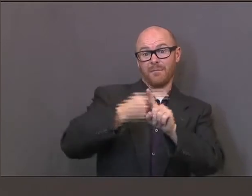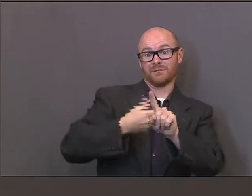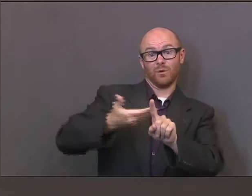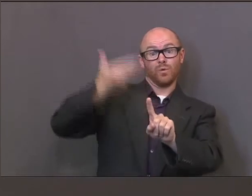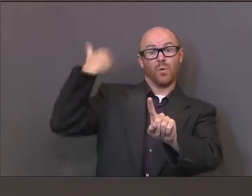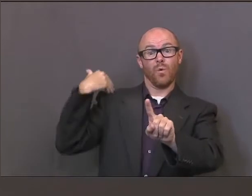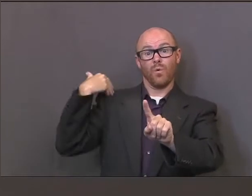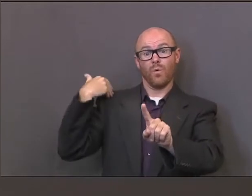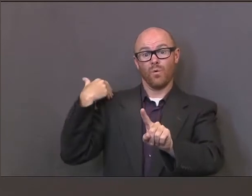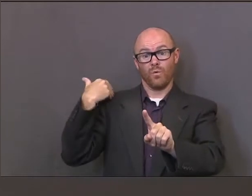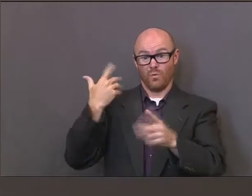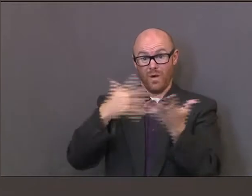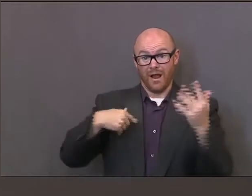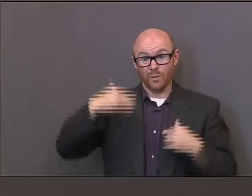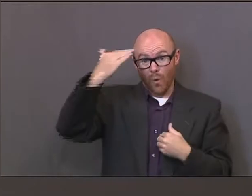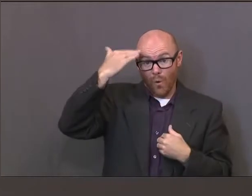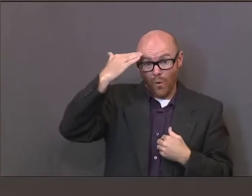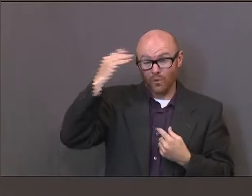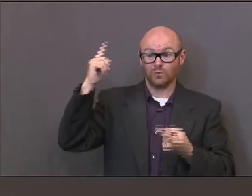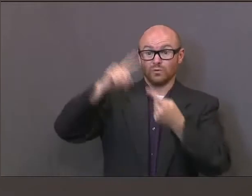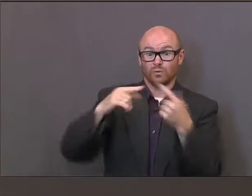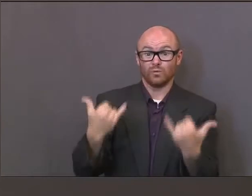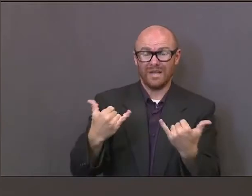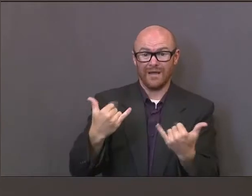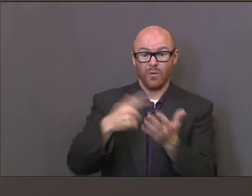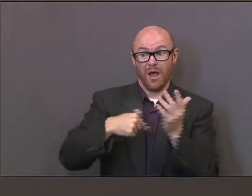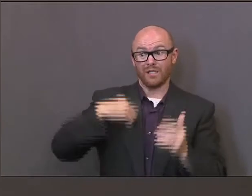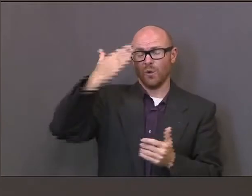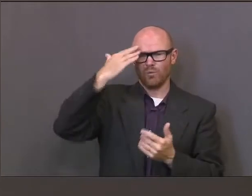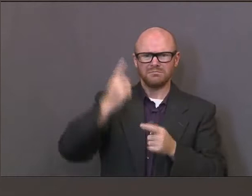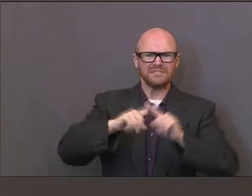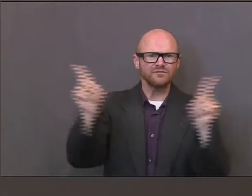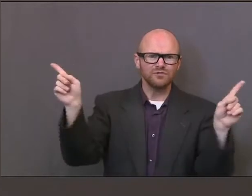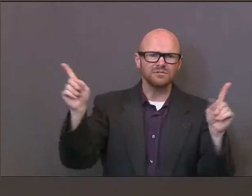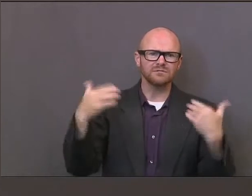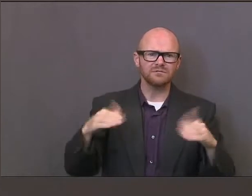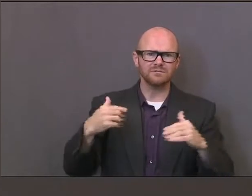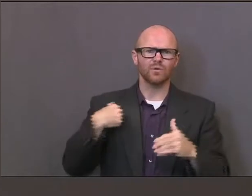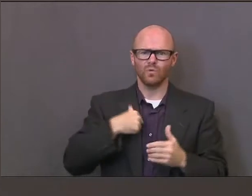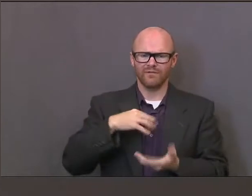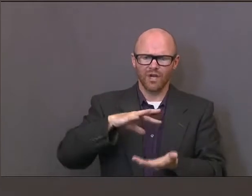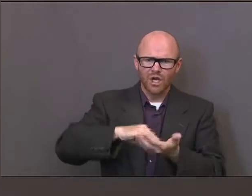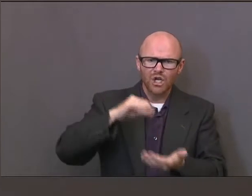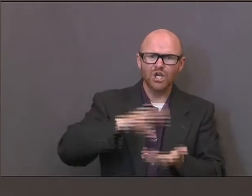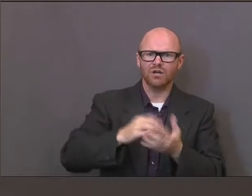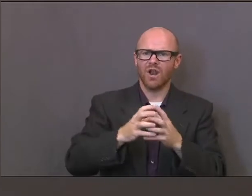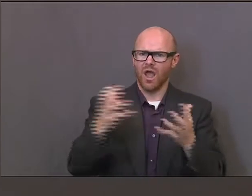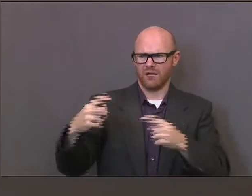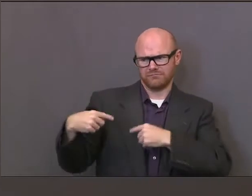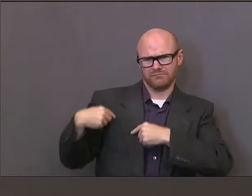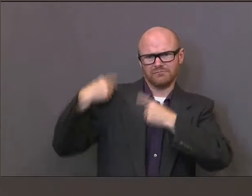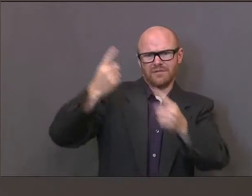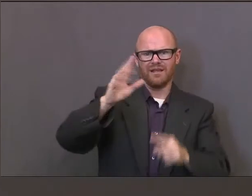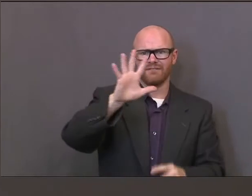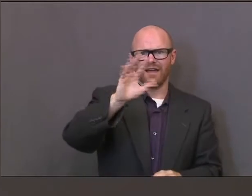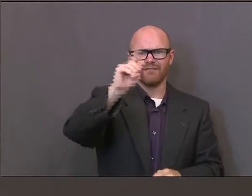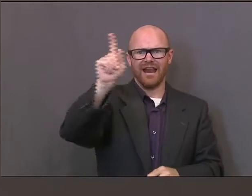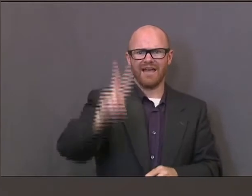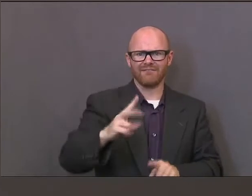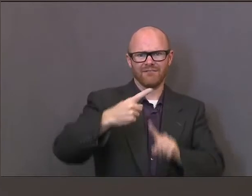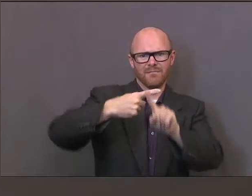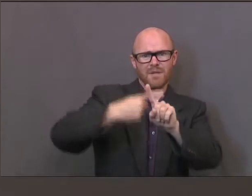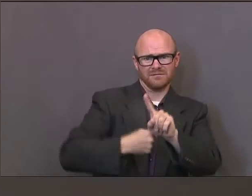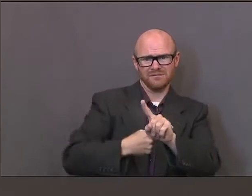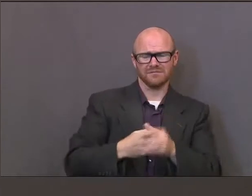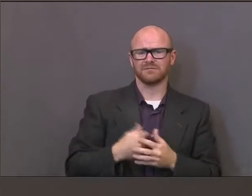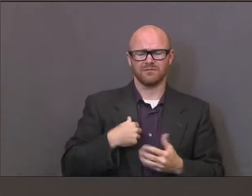are different. This has been a work in progress. We have evolved over what we understand based on science